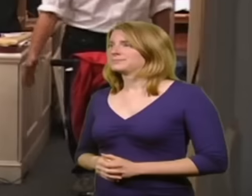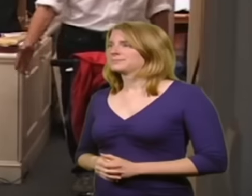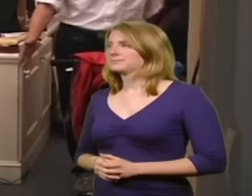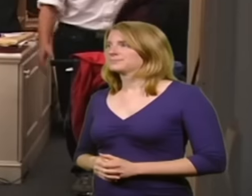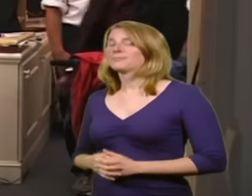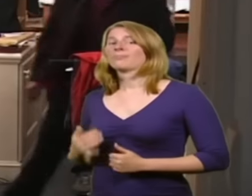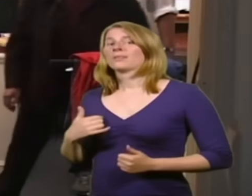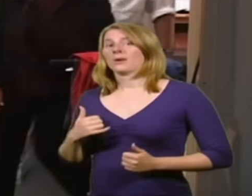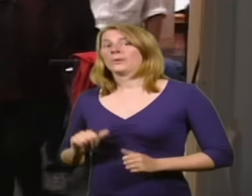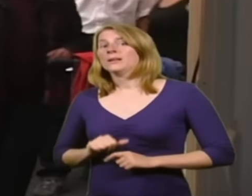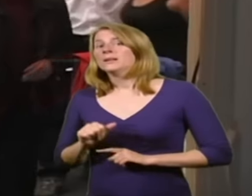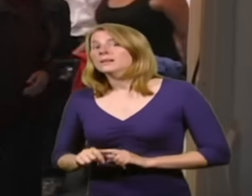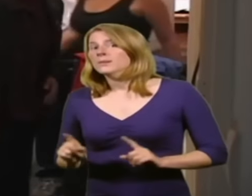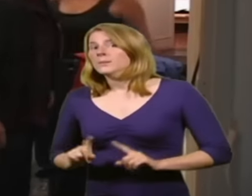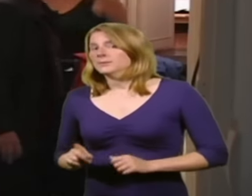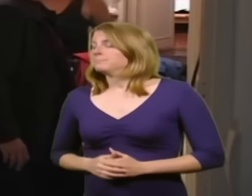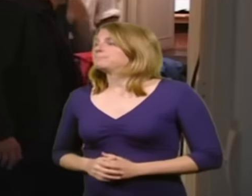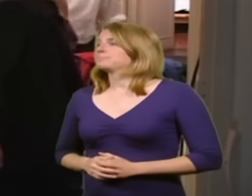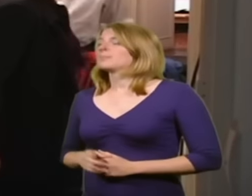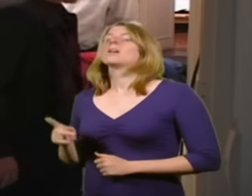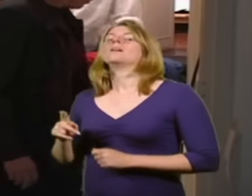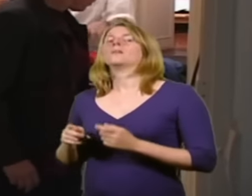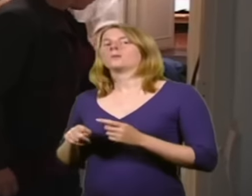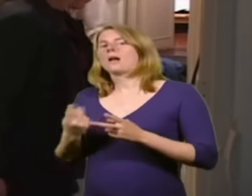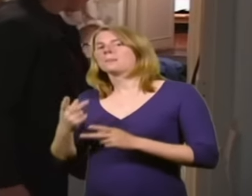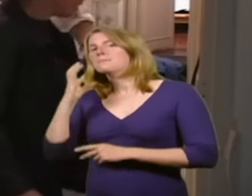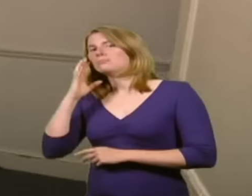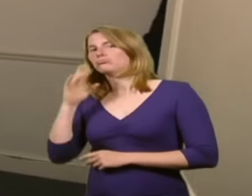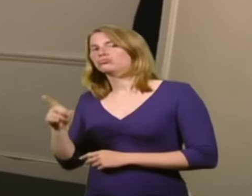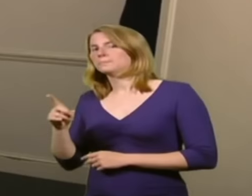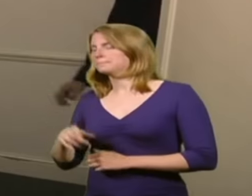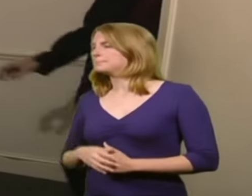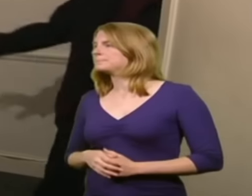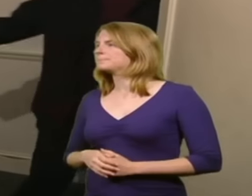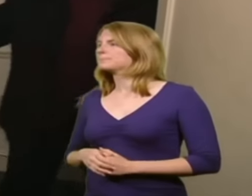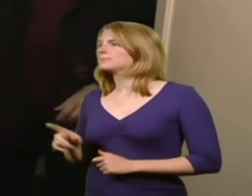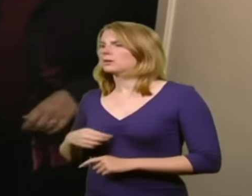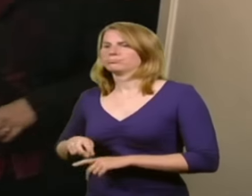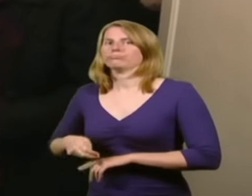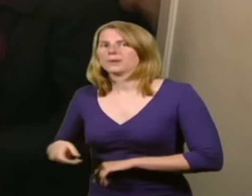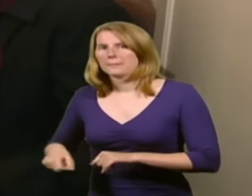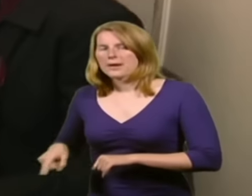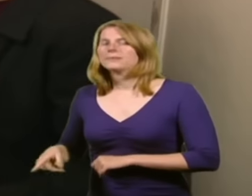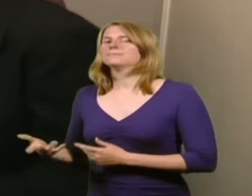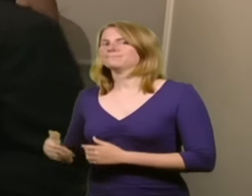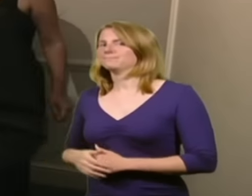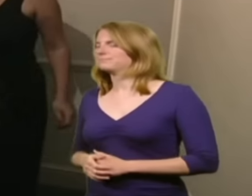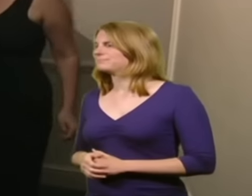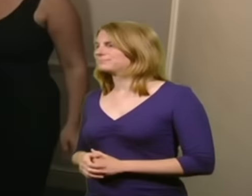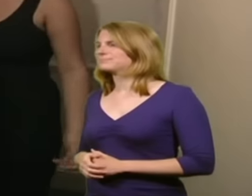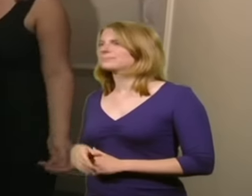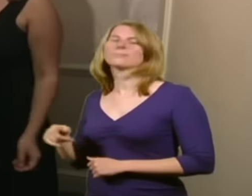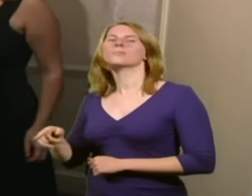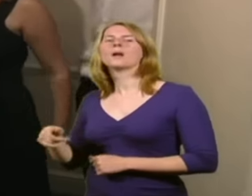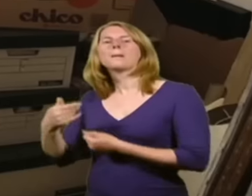All right, so let's go see the remaining bedrooms. Hmm, trip on your bicycle there. So what is this? This is the box